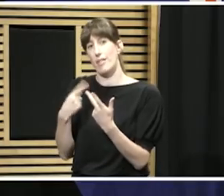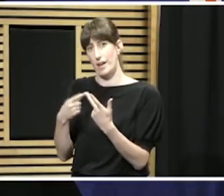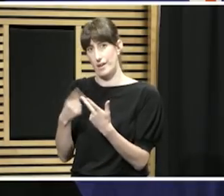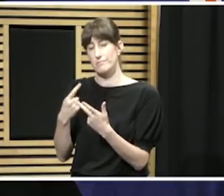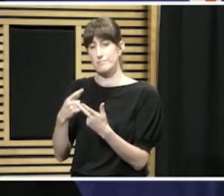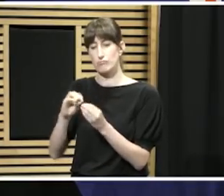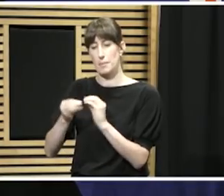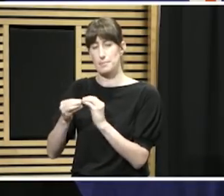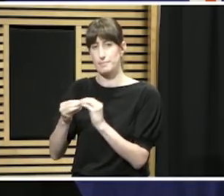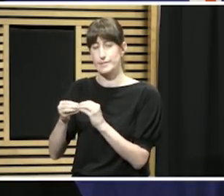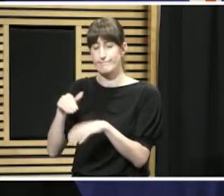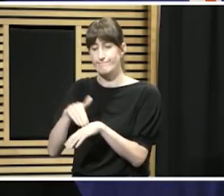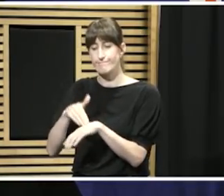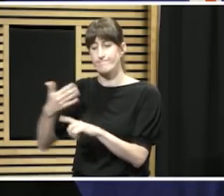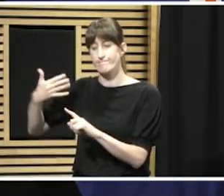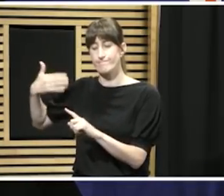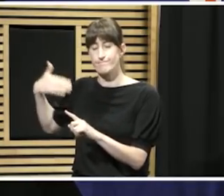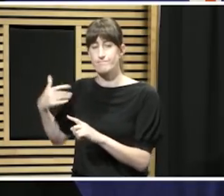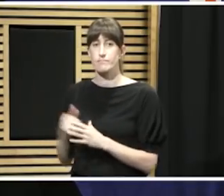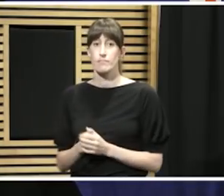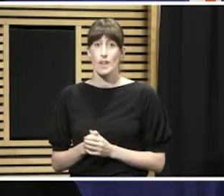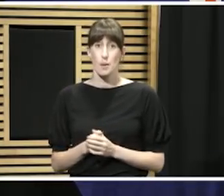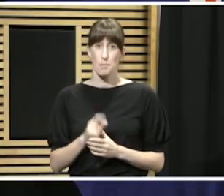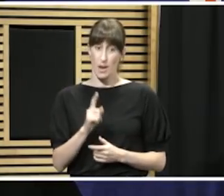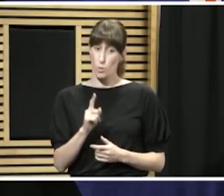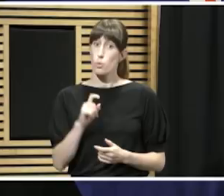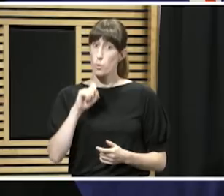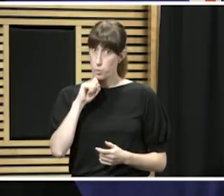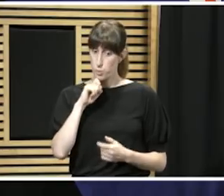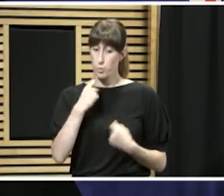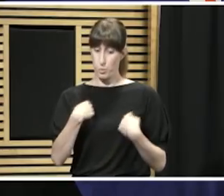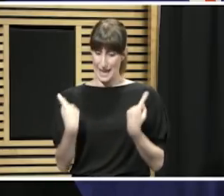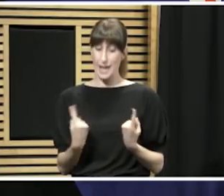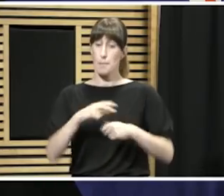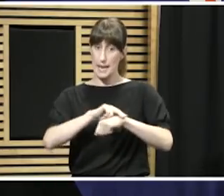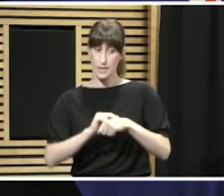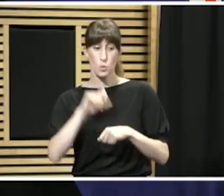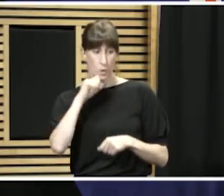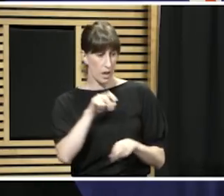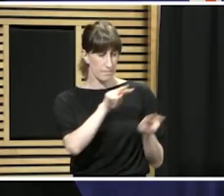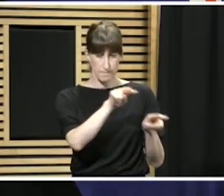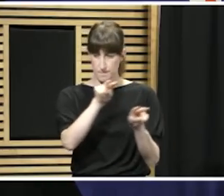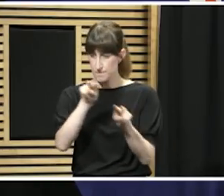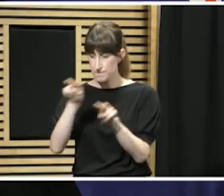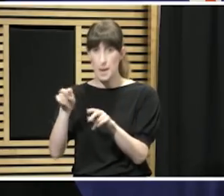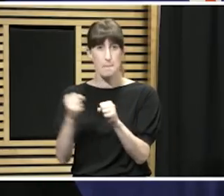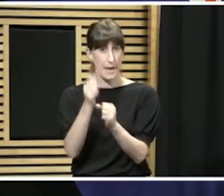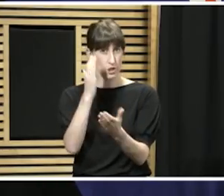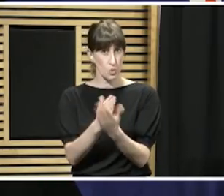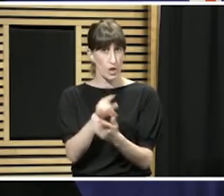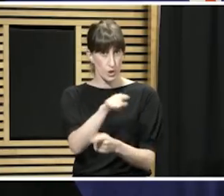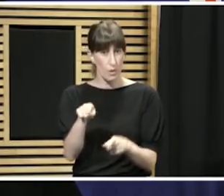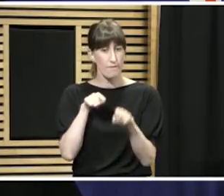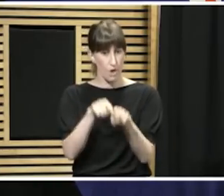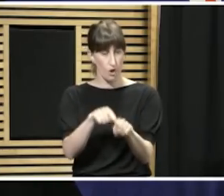in front of them. But again, we will be out there ensuring people do comply because we can't say it enough.